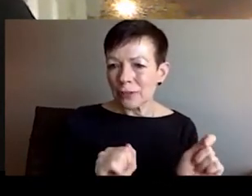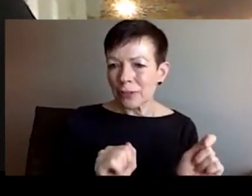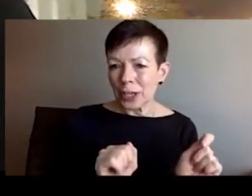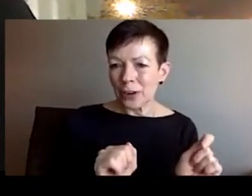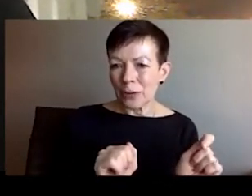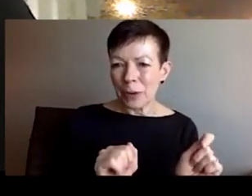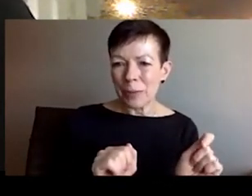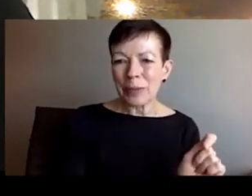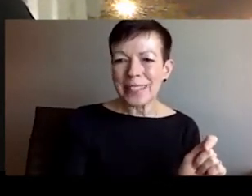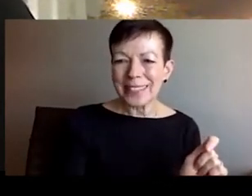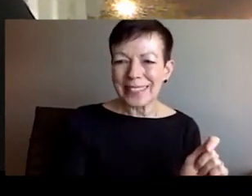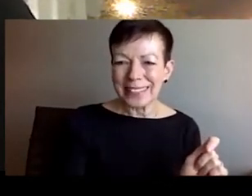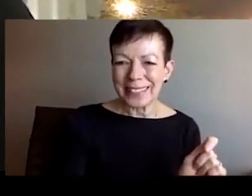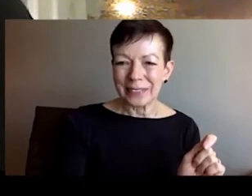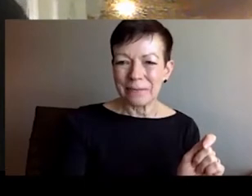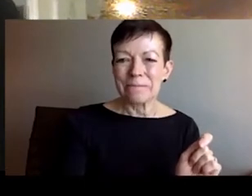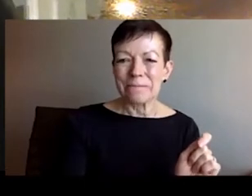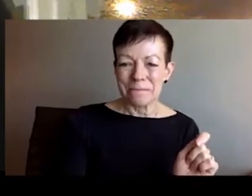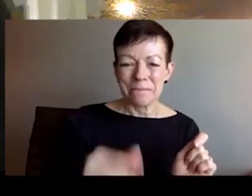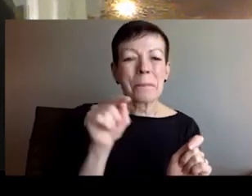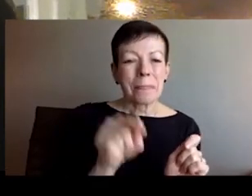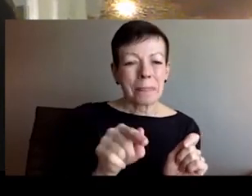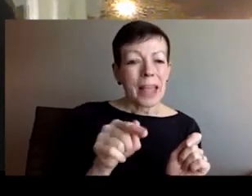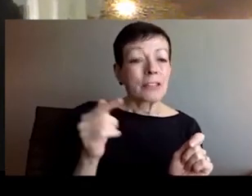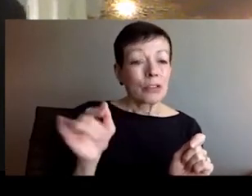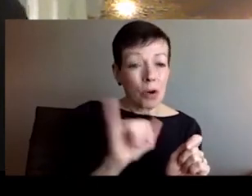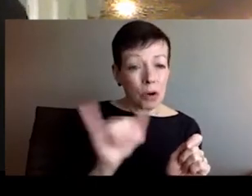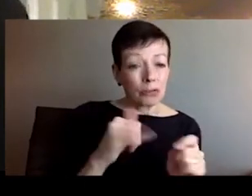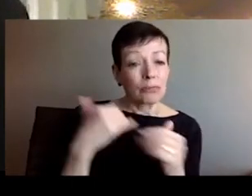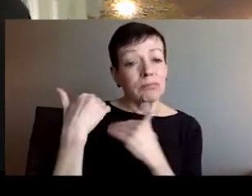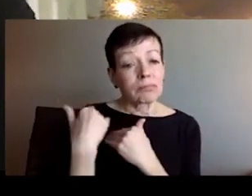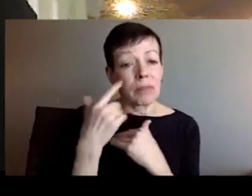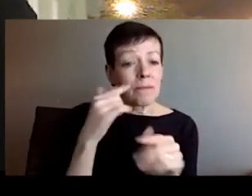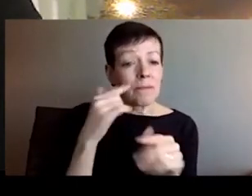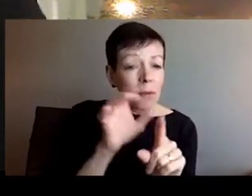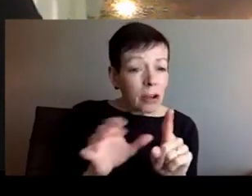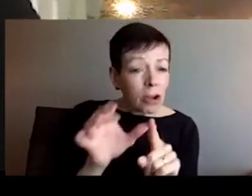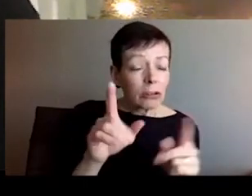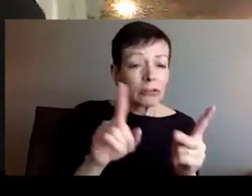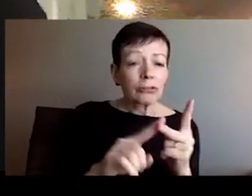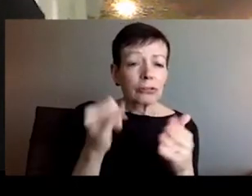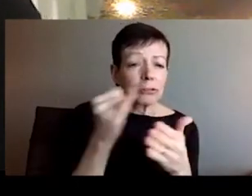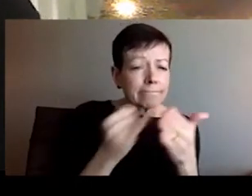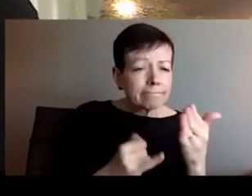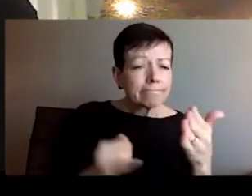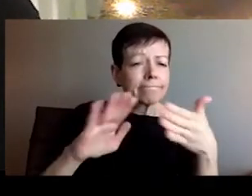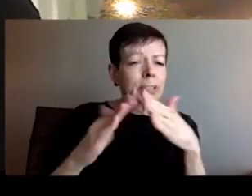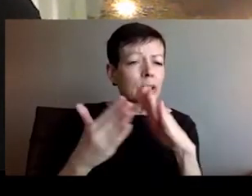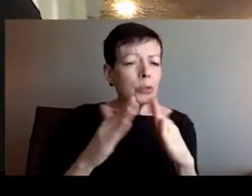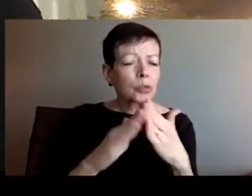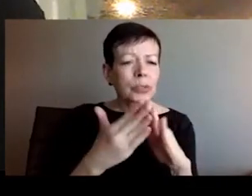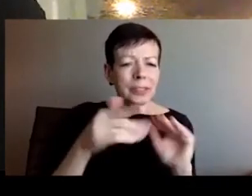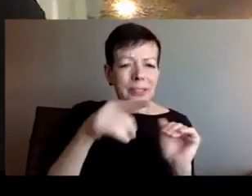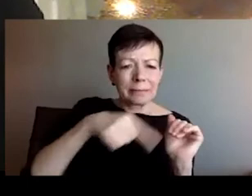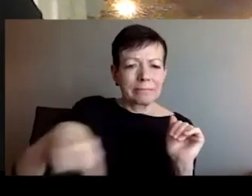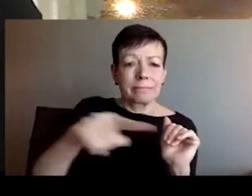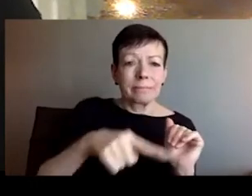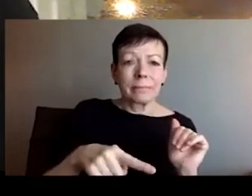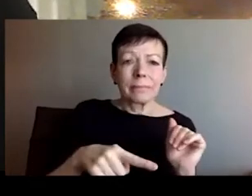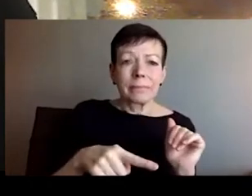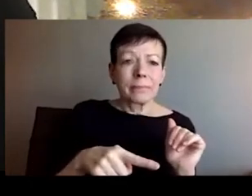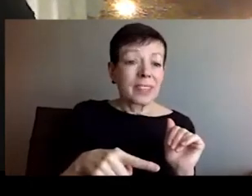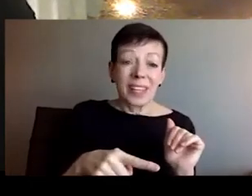And I lived there for 30 years of my life and I was creating the